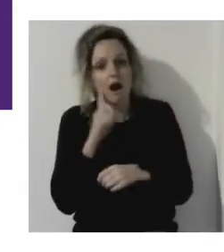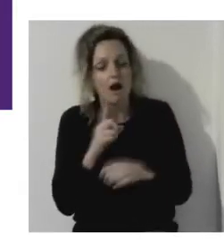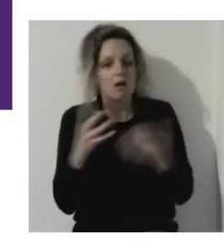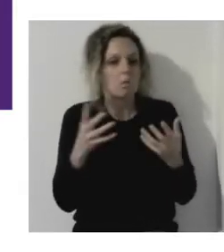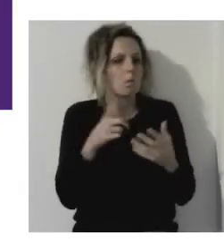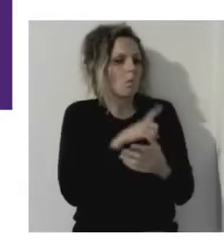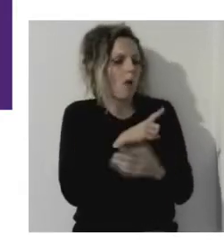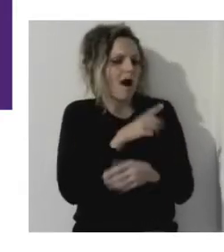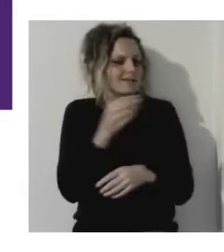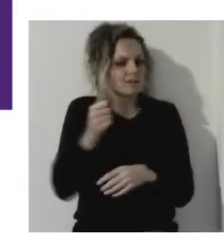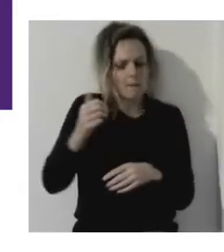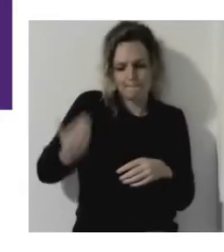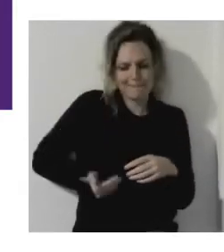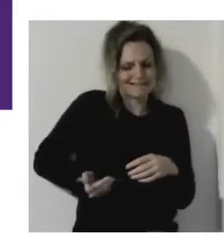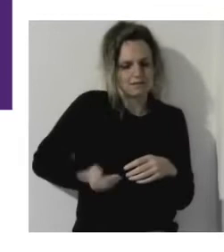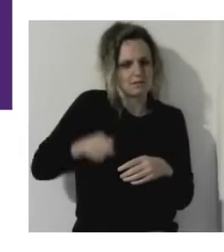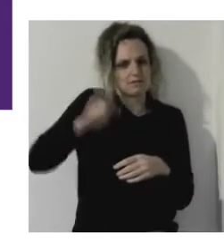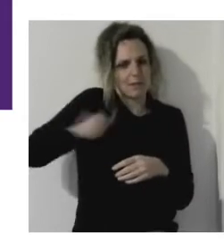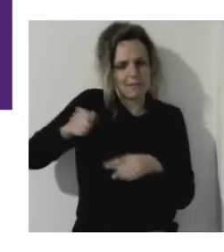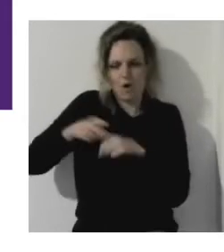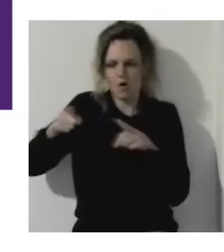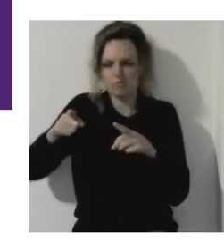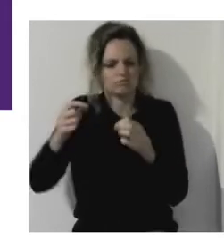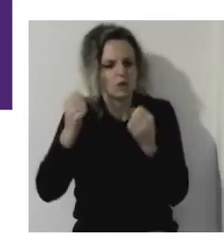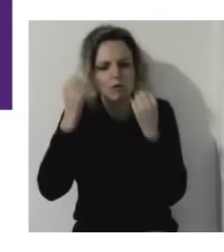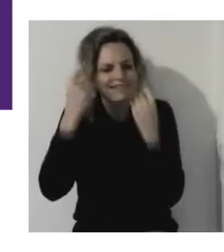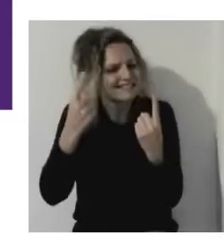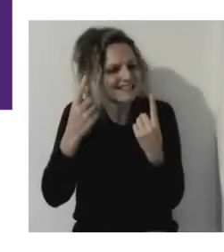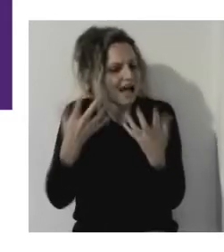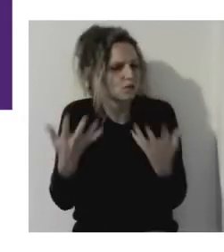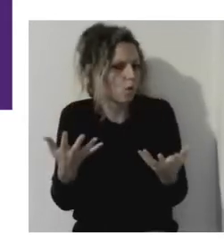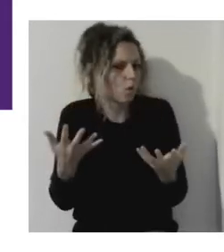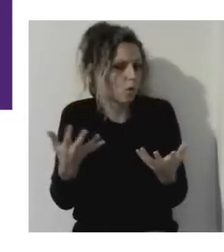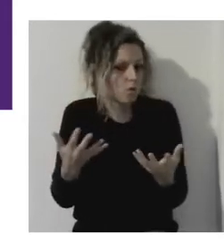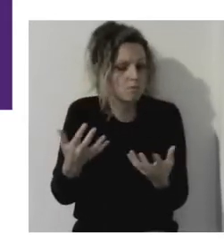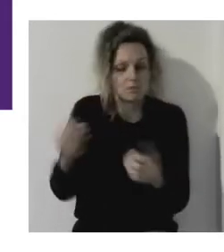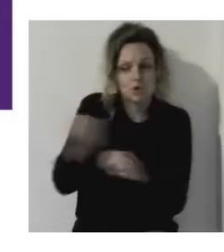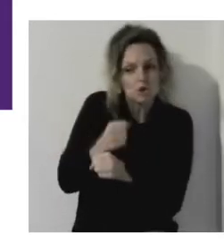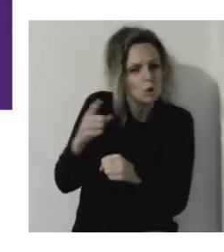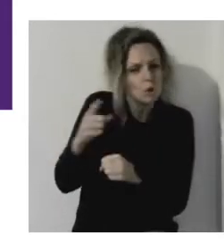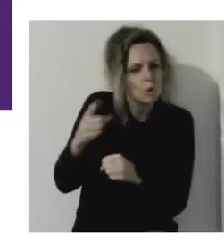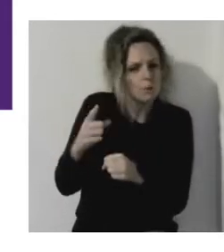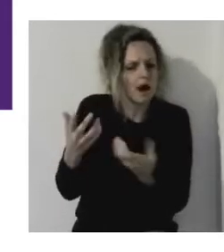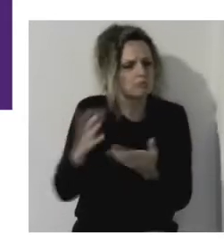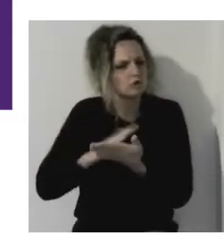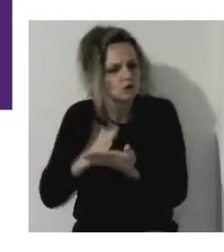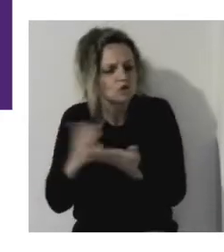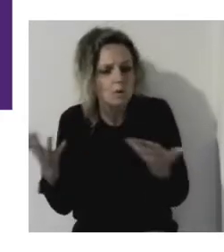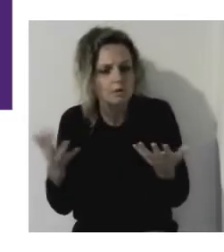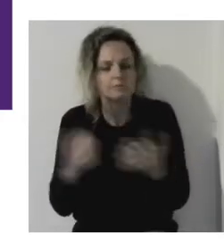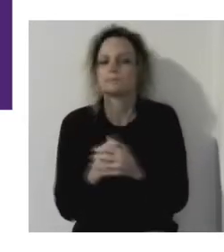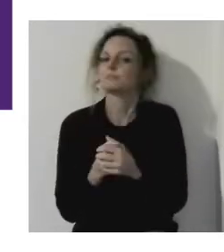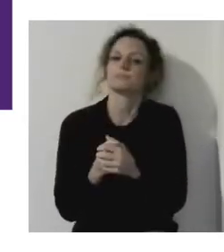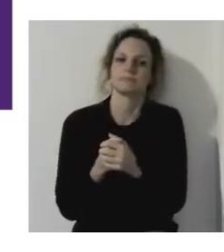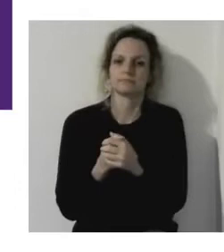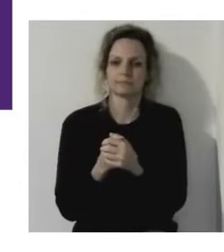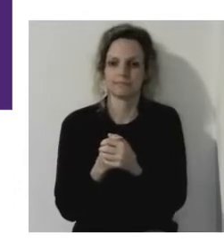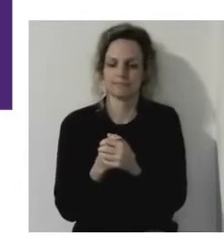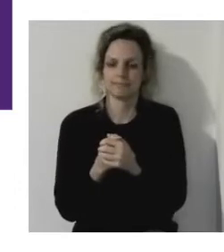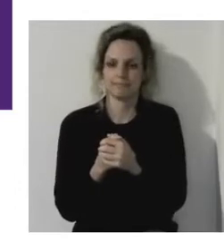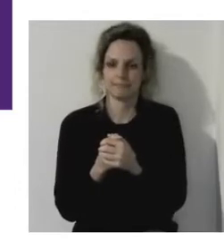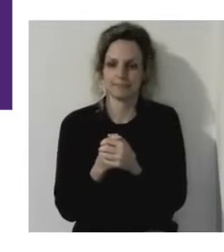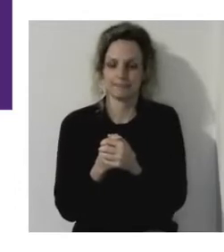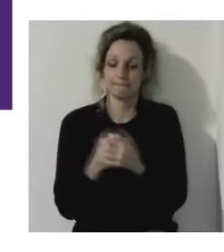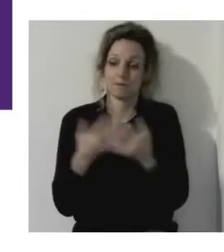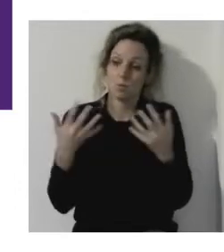it or do they, and are we not hearing the stories? Well, I think the funny thing is where I'm really get excited is a little bit of what happened with, them with Kahoot